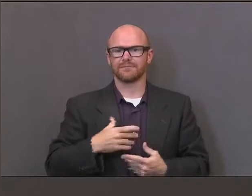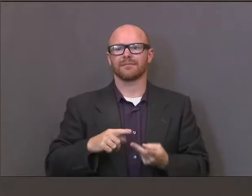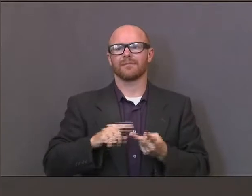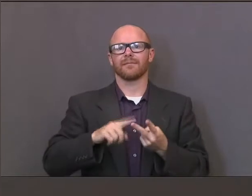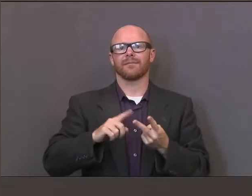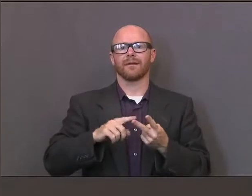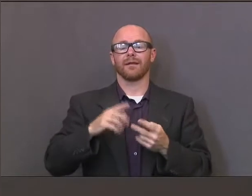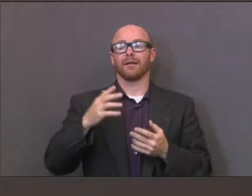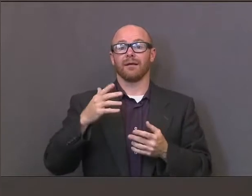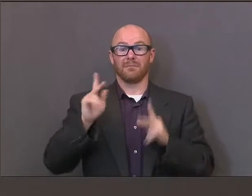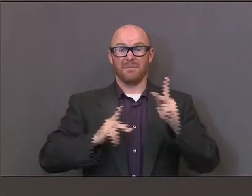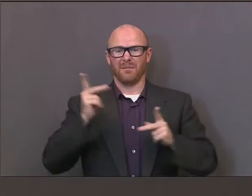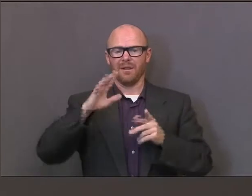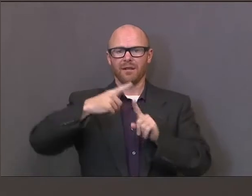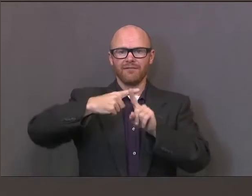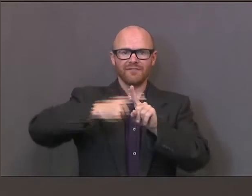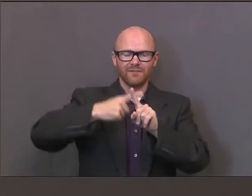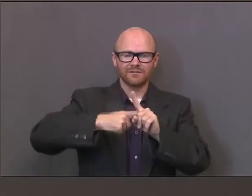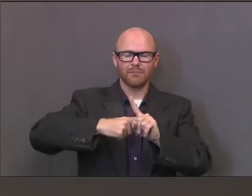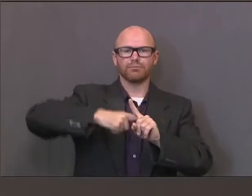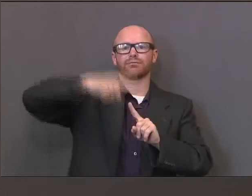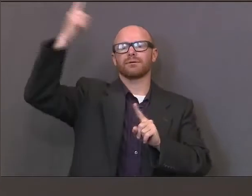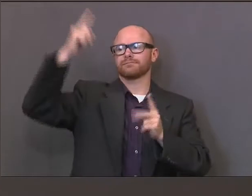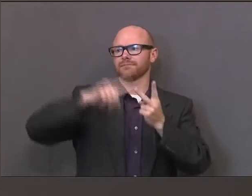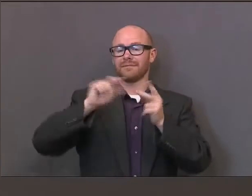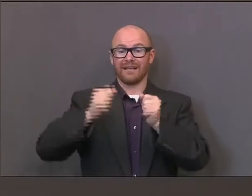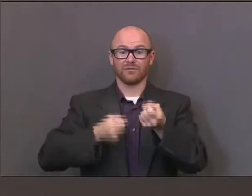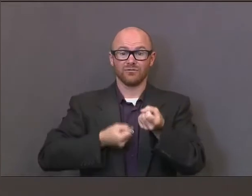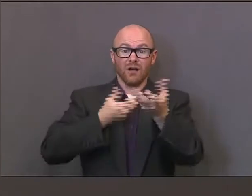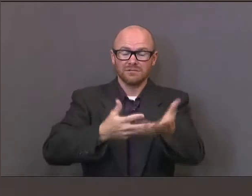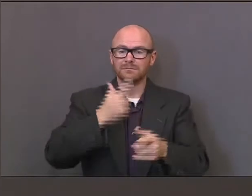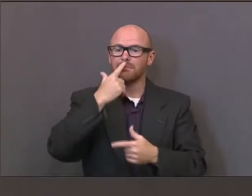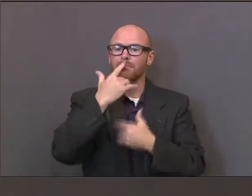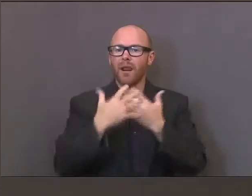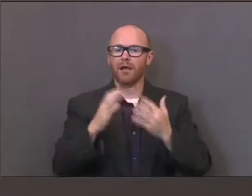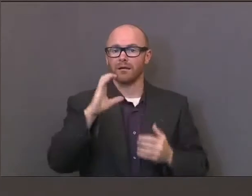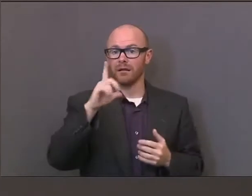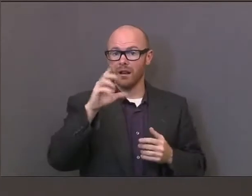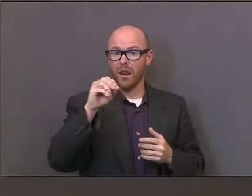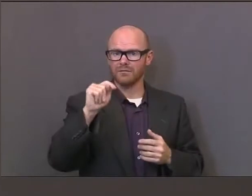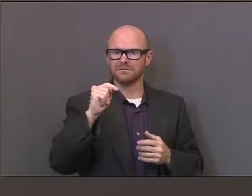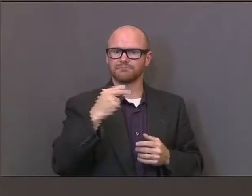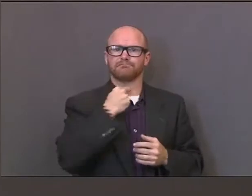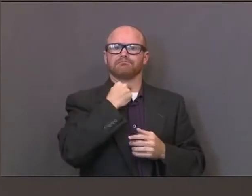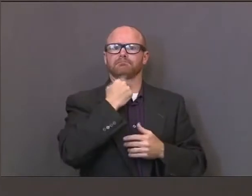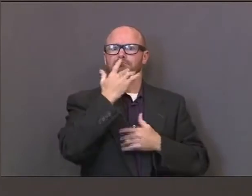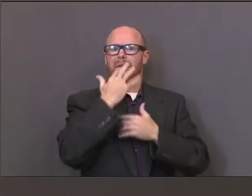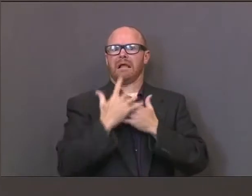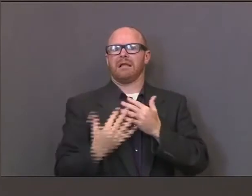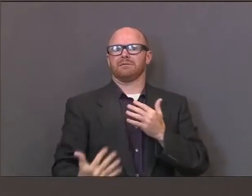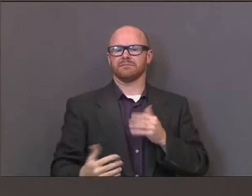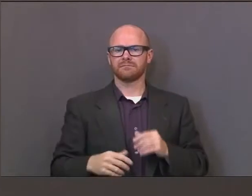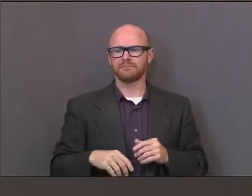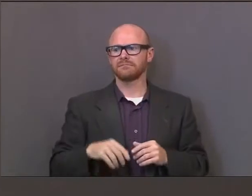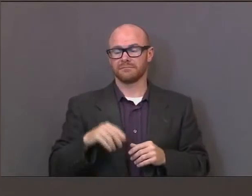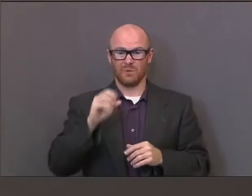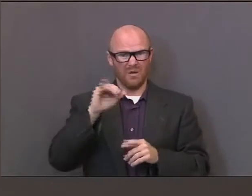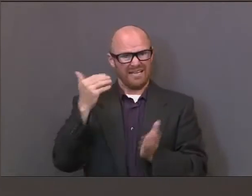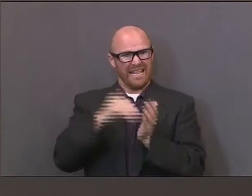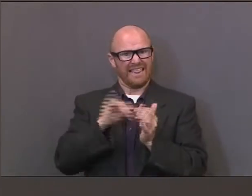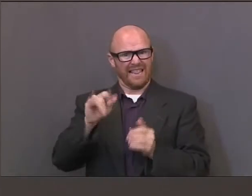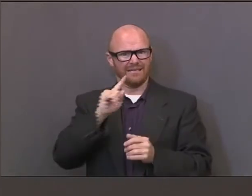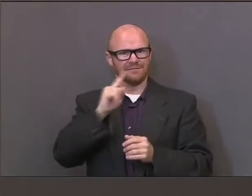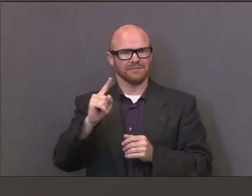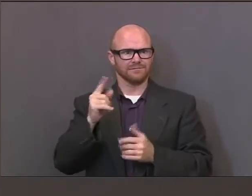inflammatory responses, blood clots, and a variety of others. And, clearly, there have been a number of conditions that have been identified as